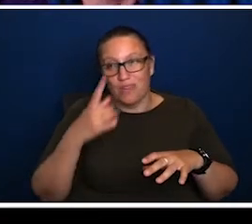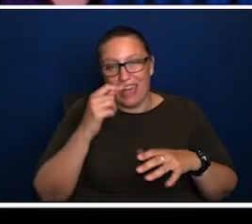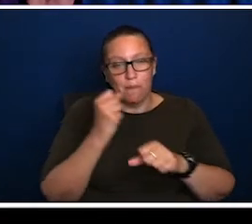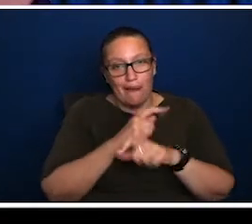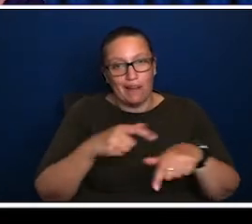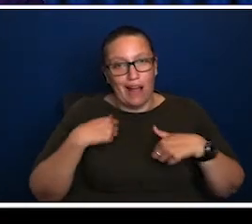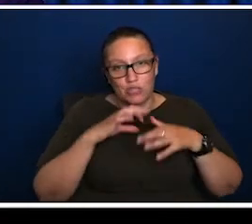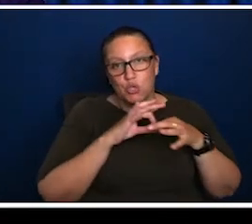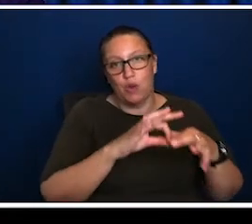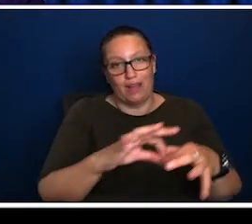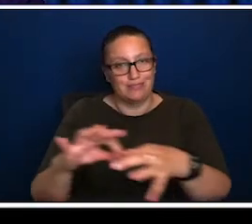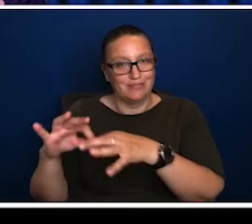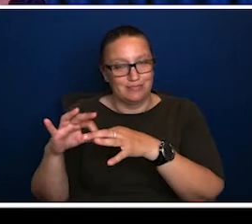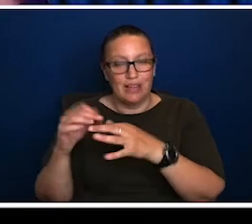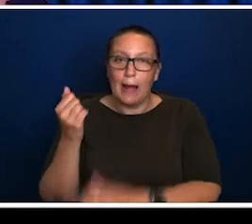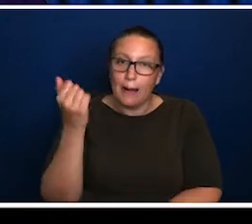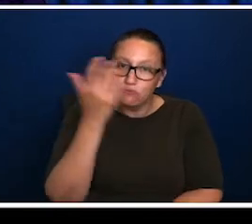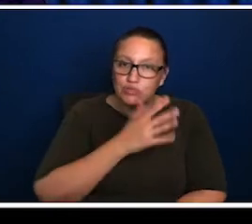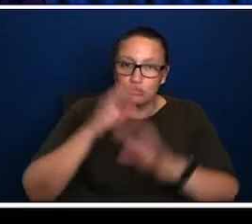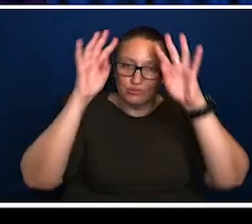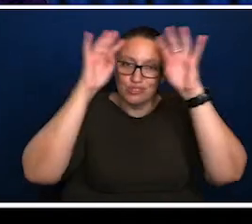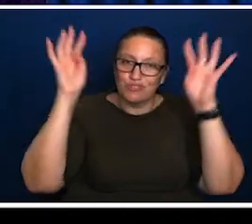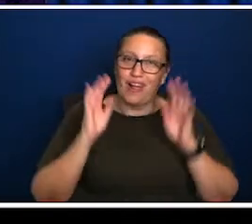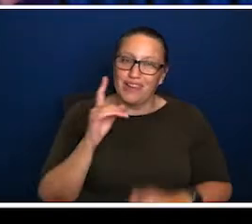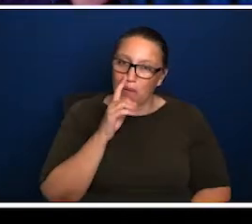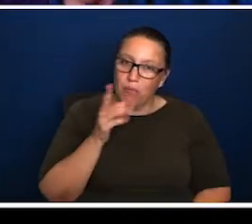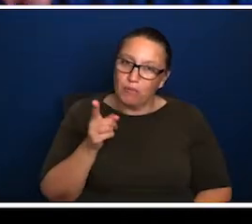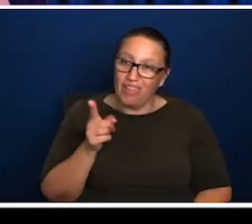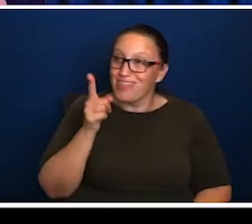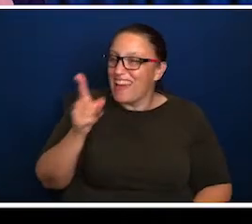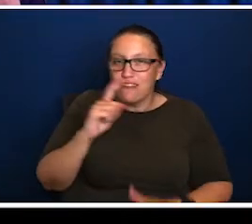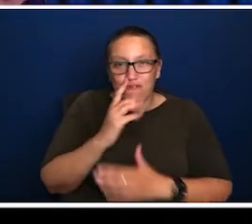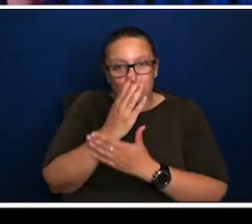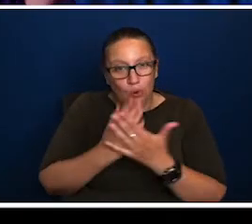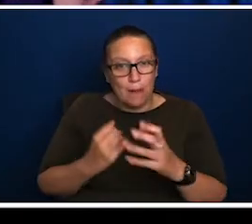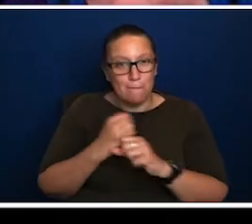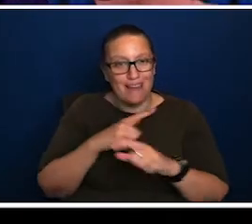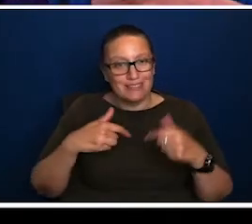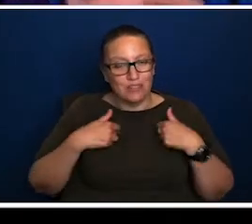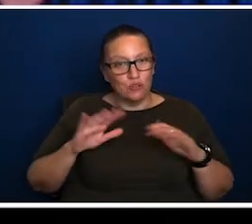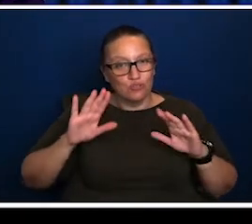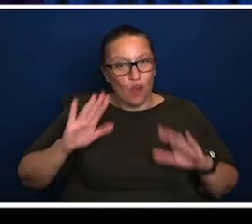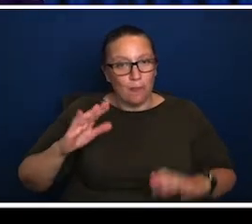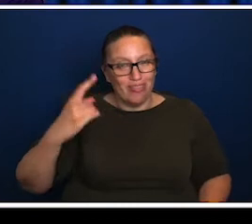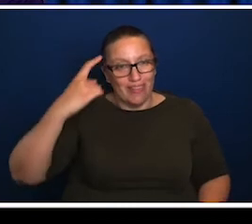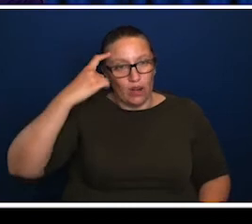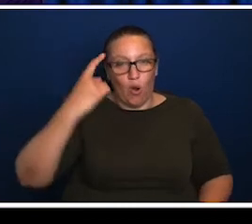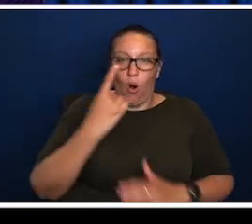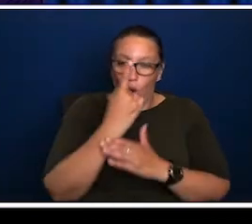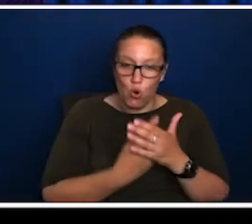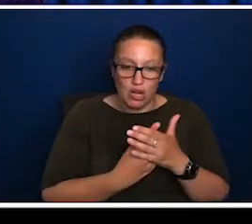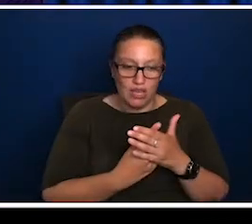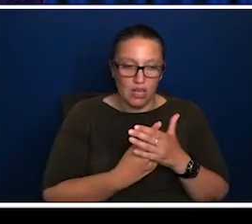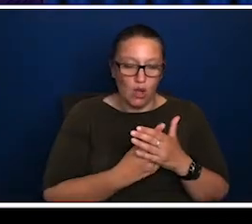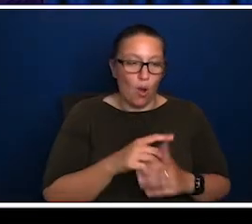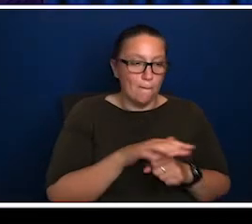uniting every person here with a story that gets us to break past the silo of migrant or the silo of